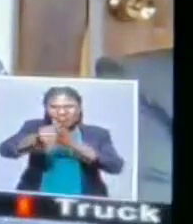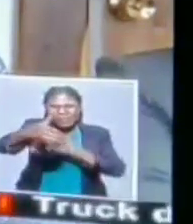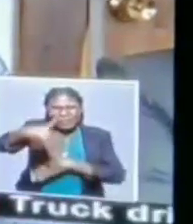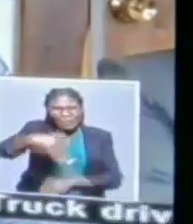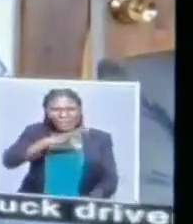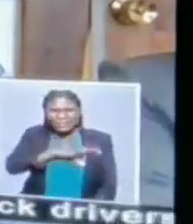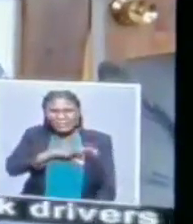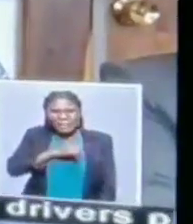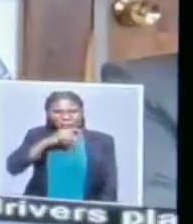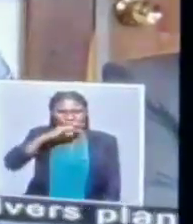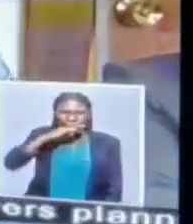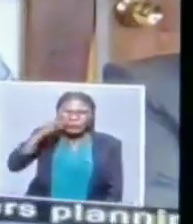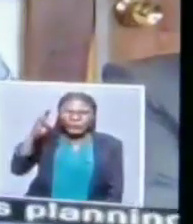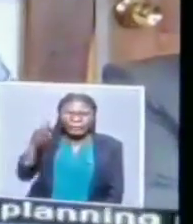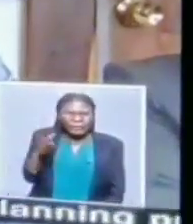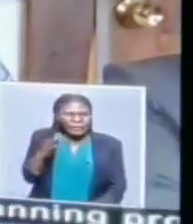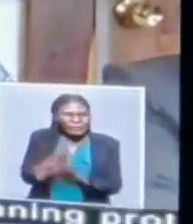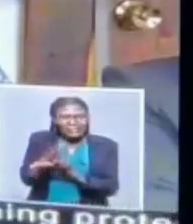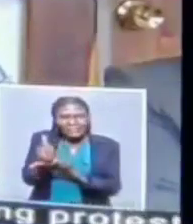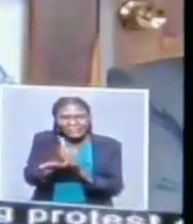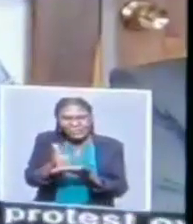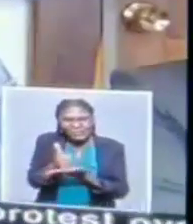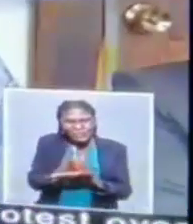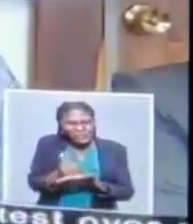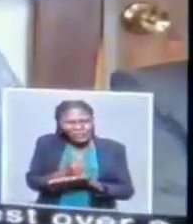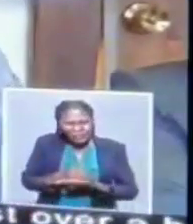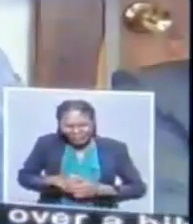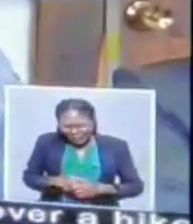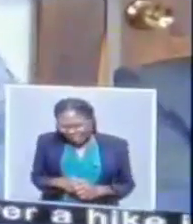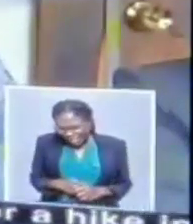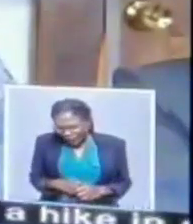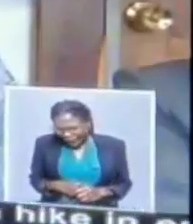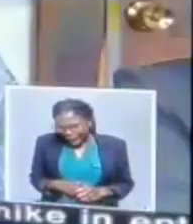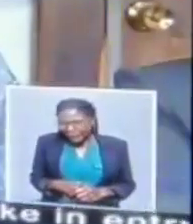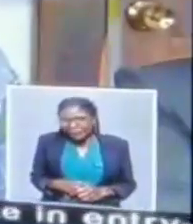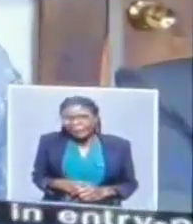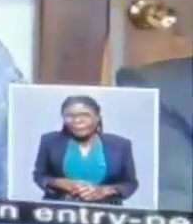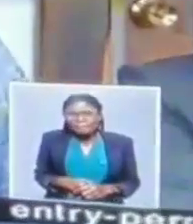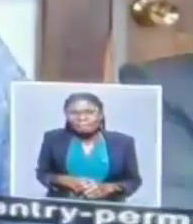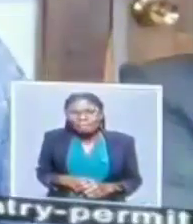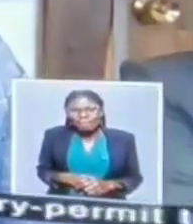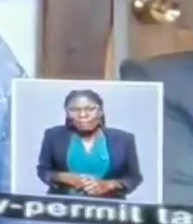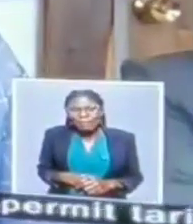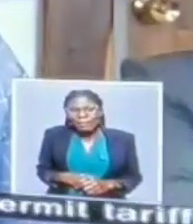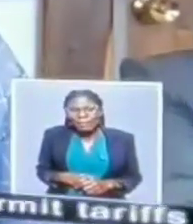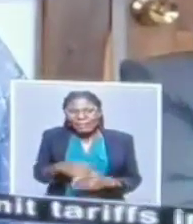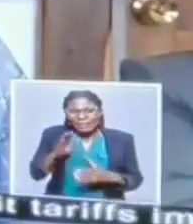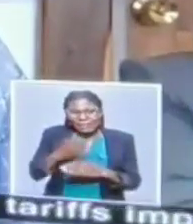yet a clear determination upon the Namibian people.